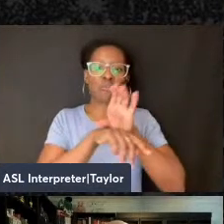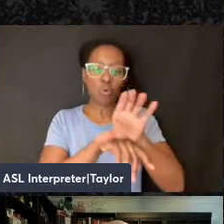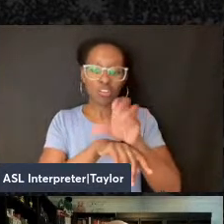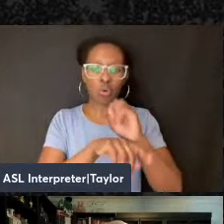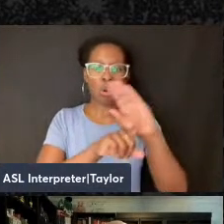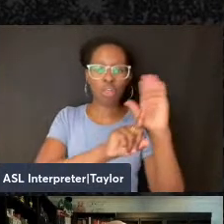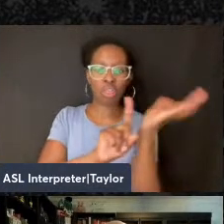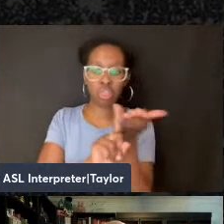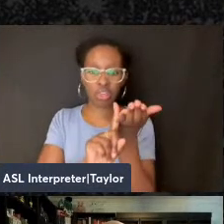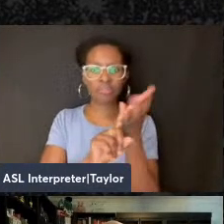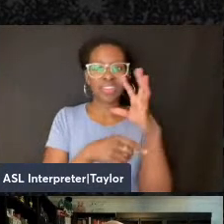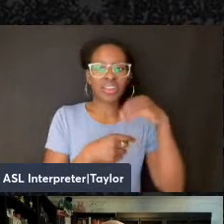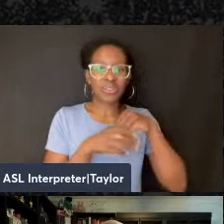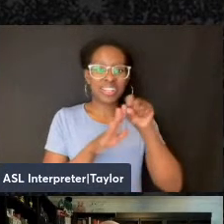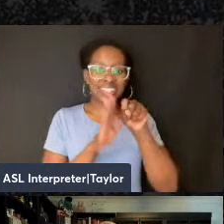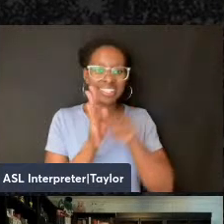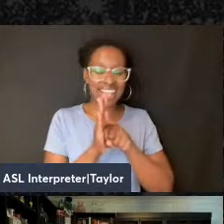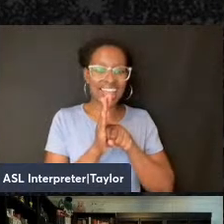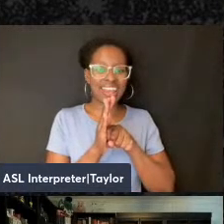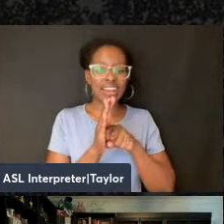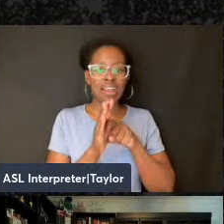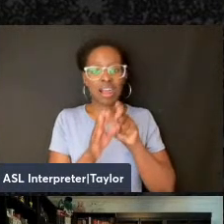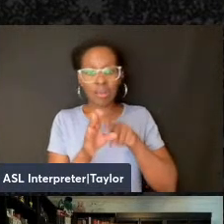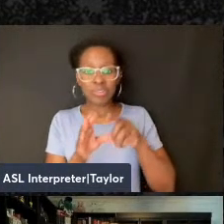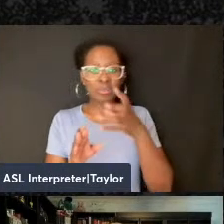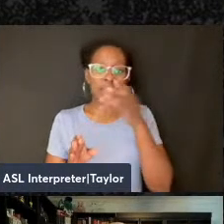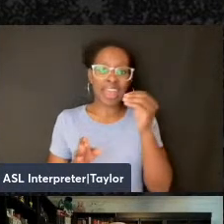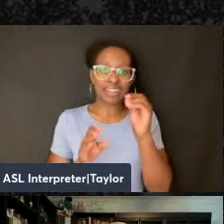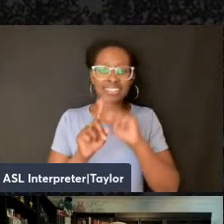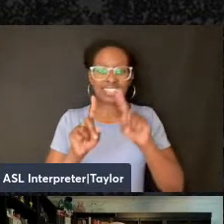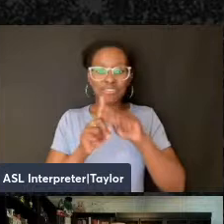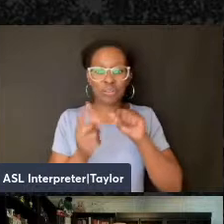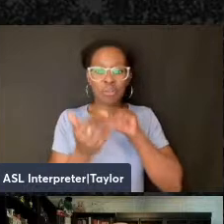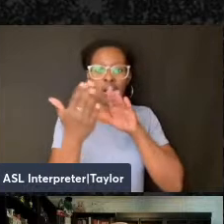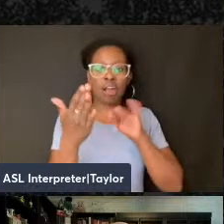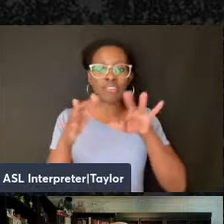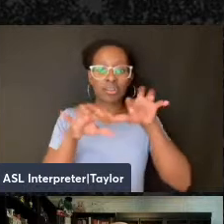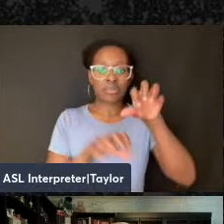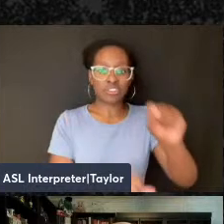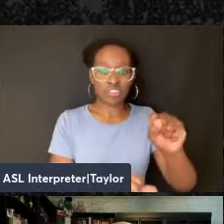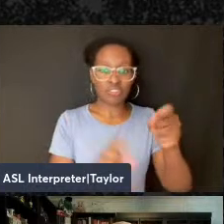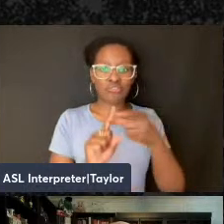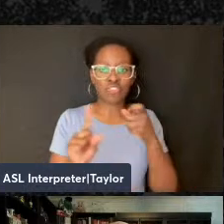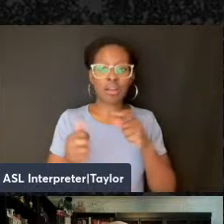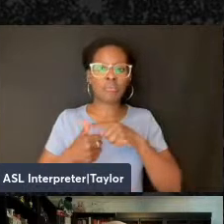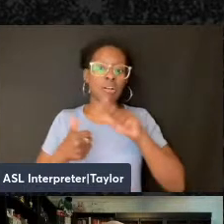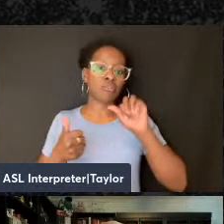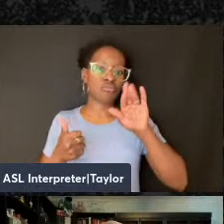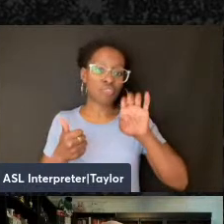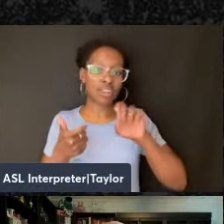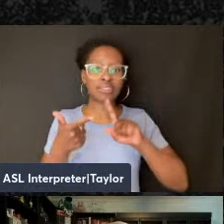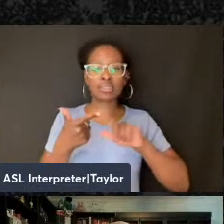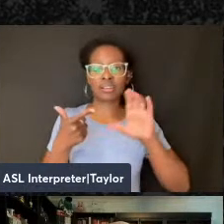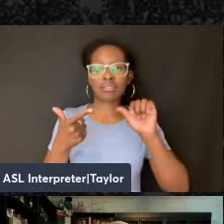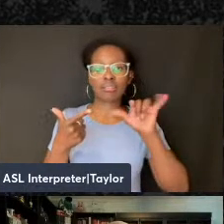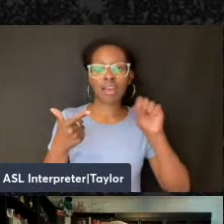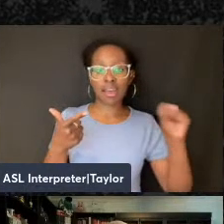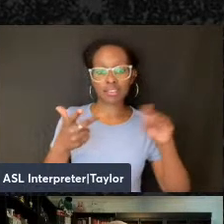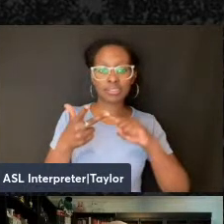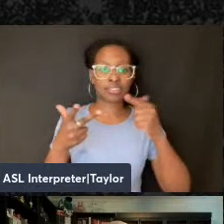state communism and forms of domination based upon race, class, gender, sexuality,